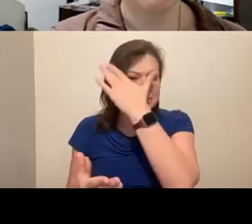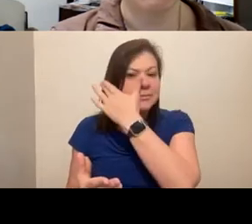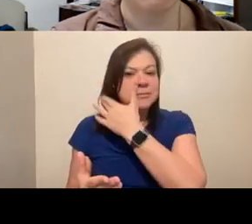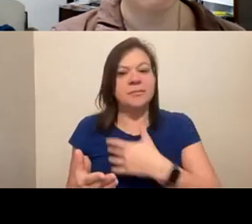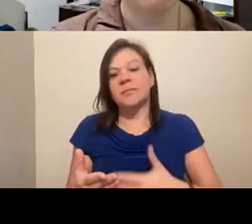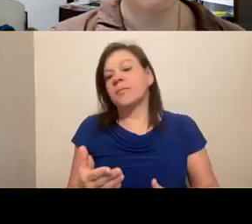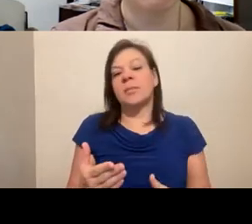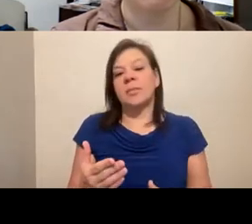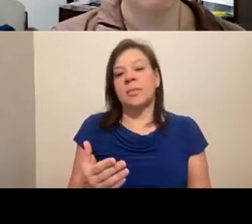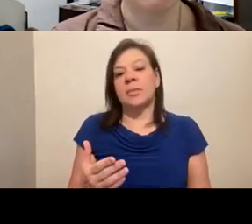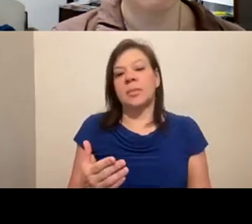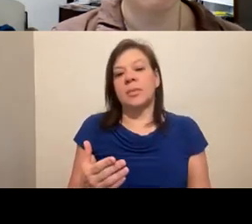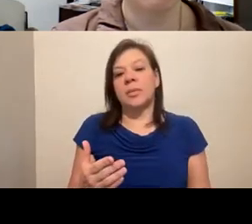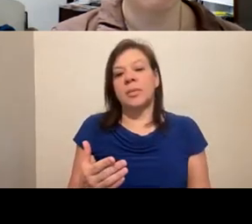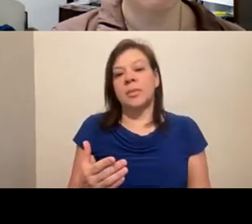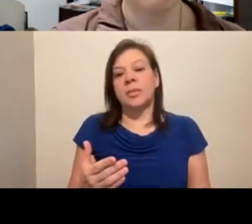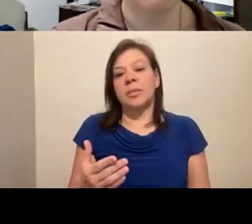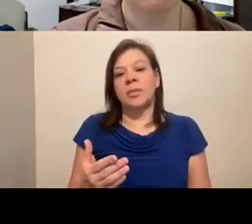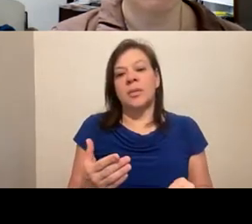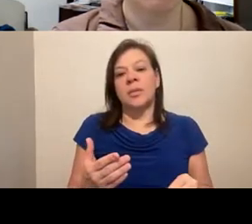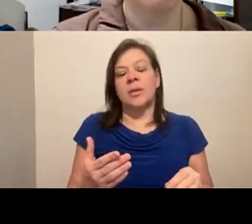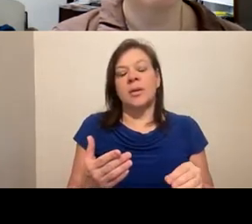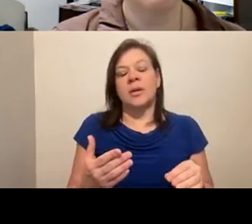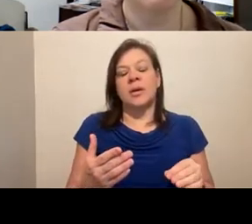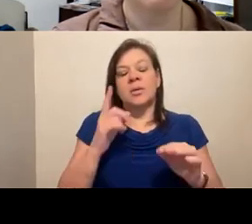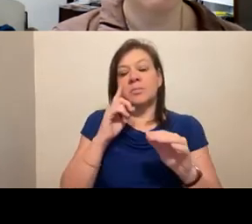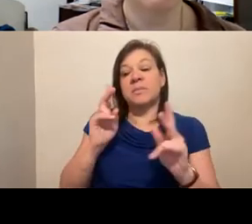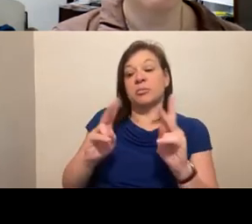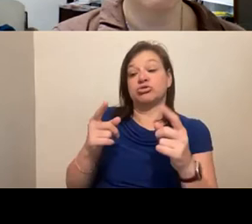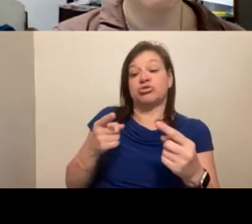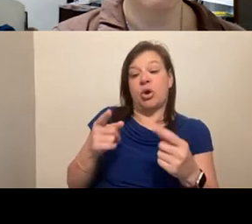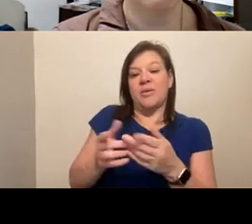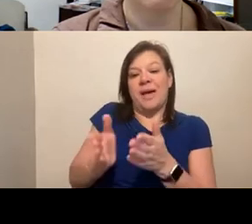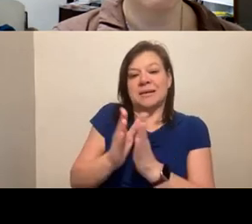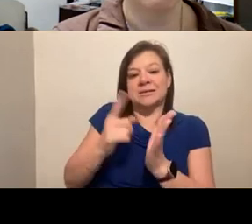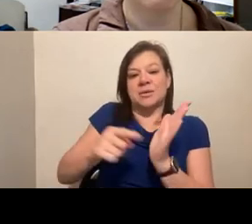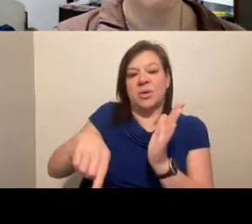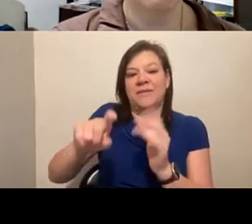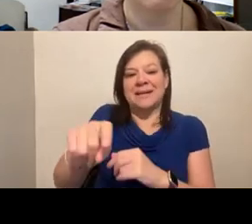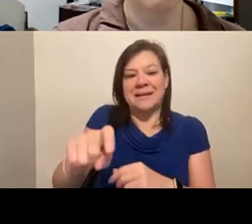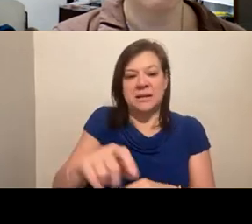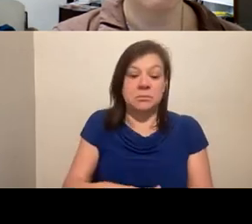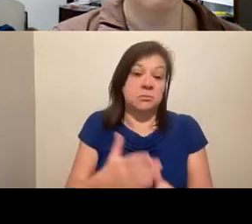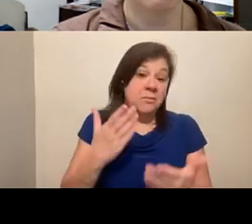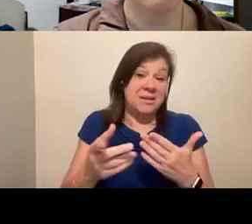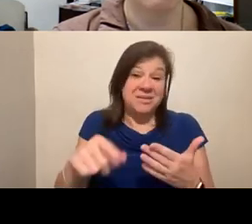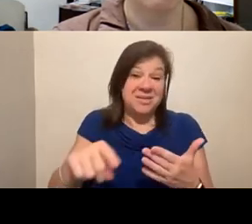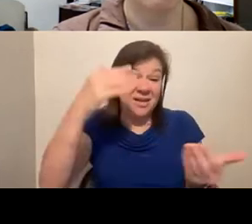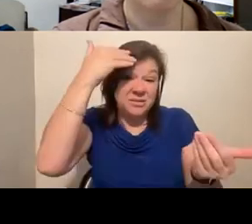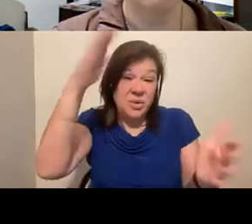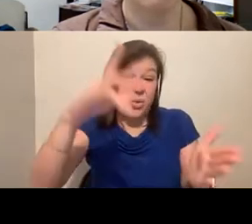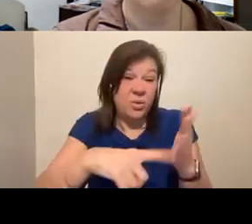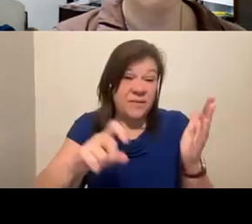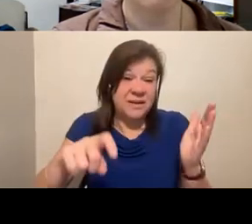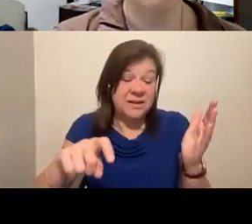struggle with is asking for what they need. And it may be because they don't know what they need, because